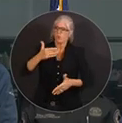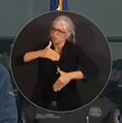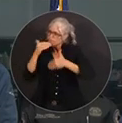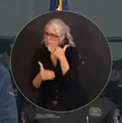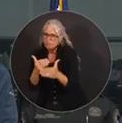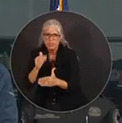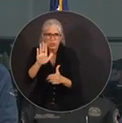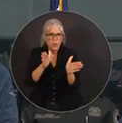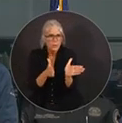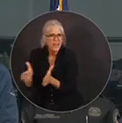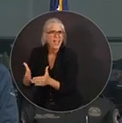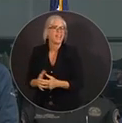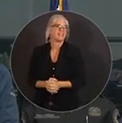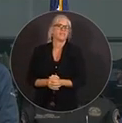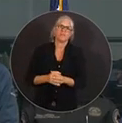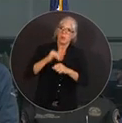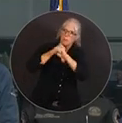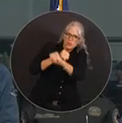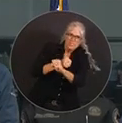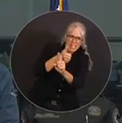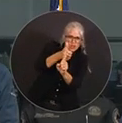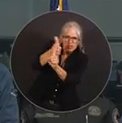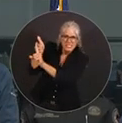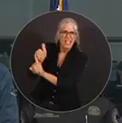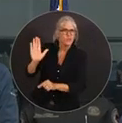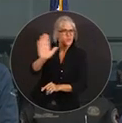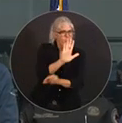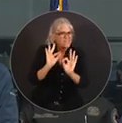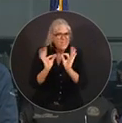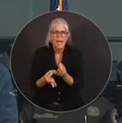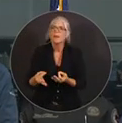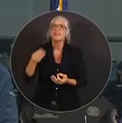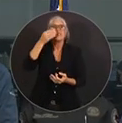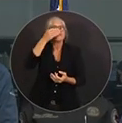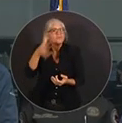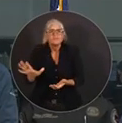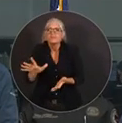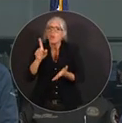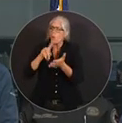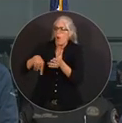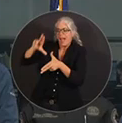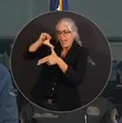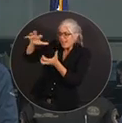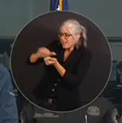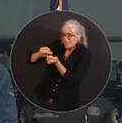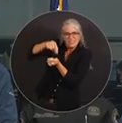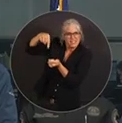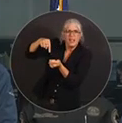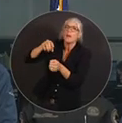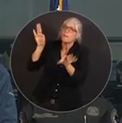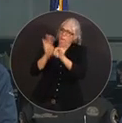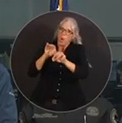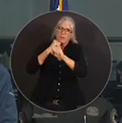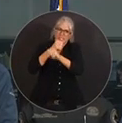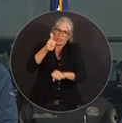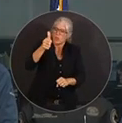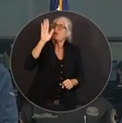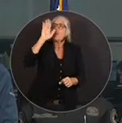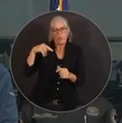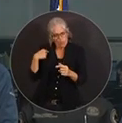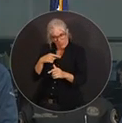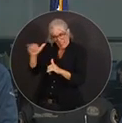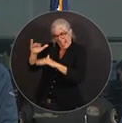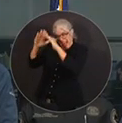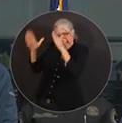to protect yourself and your family. No matter what property damage is done, we can rebuild homes, we can